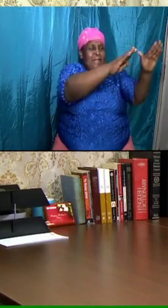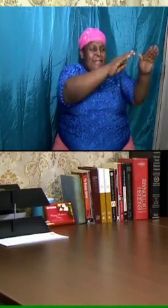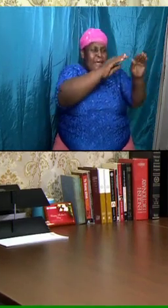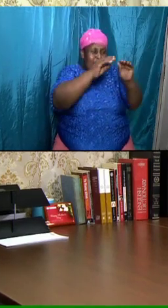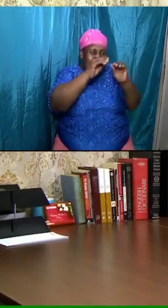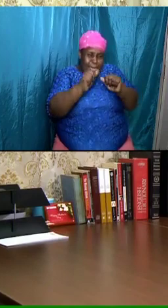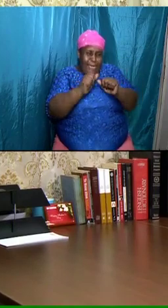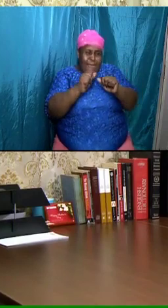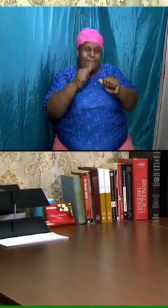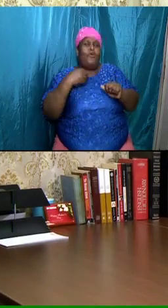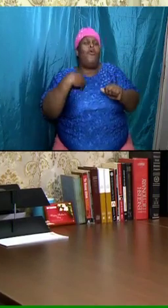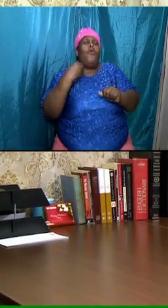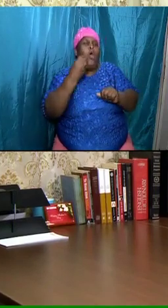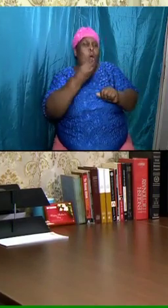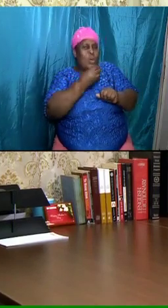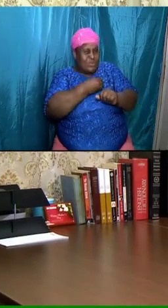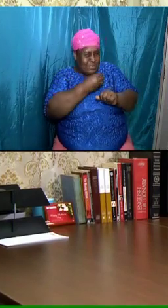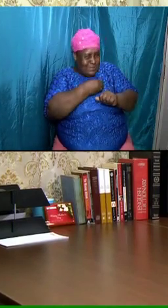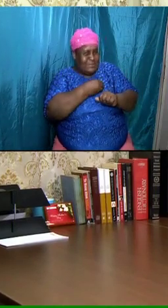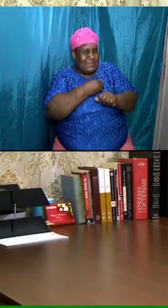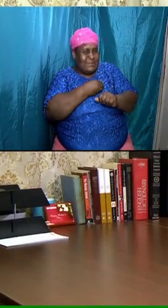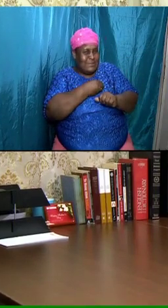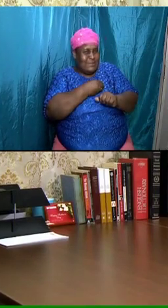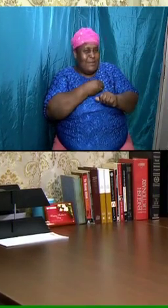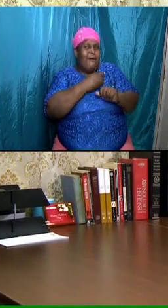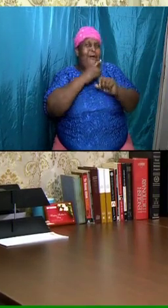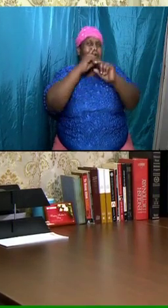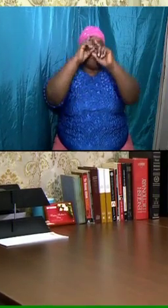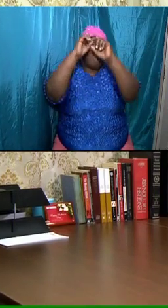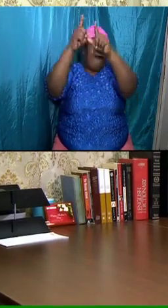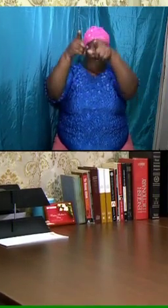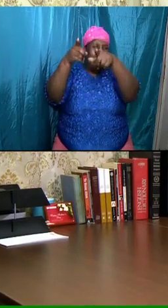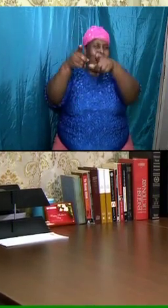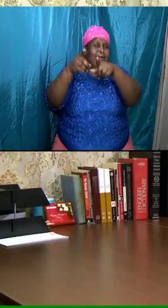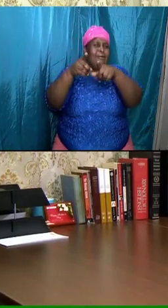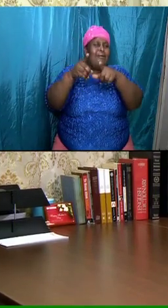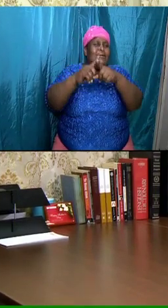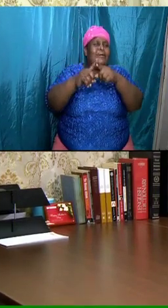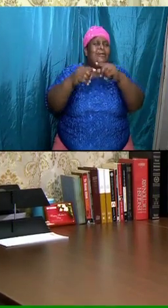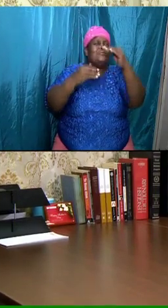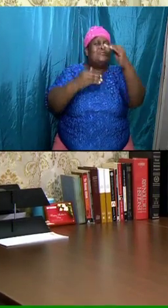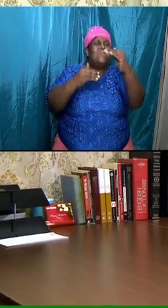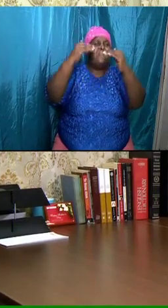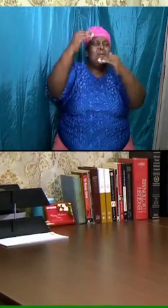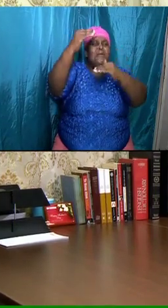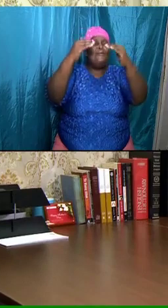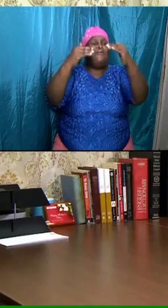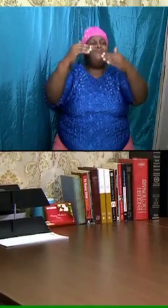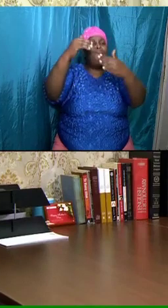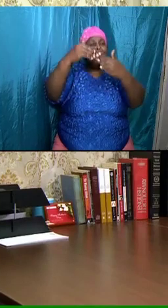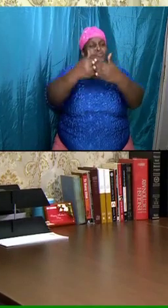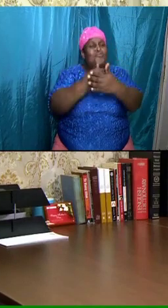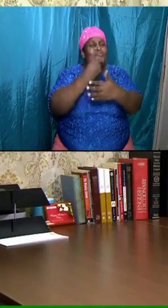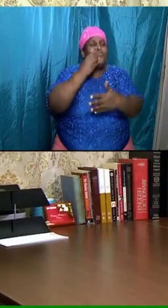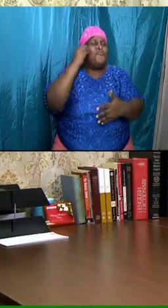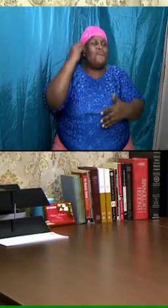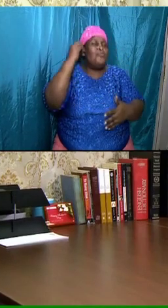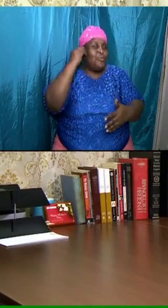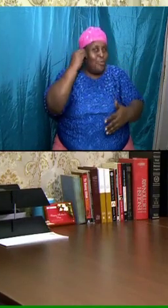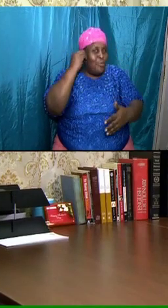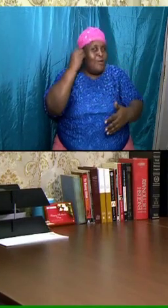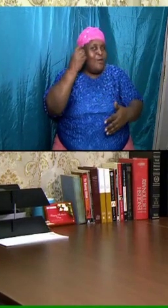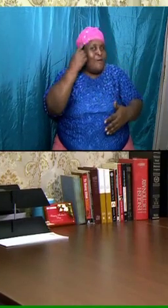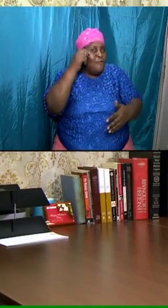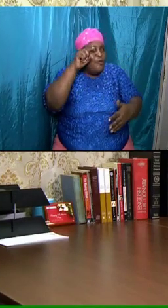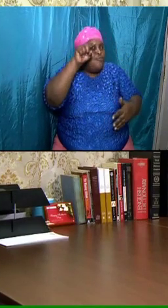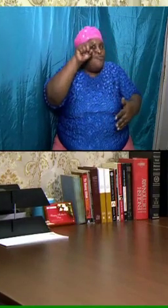and if we recall the scripture in st. john chapter number 14 if we